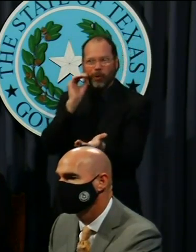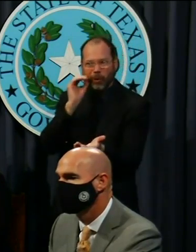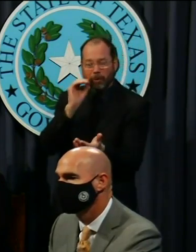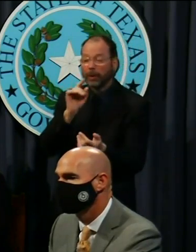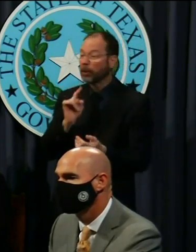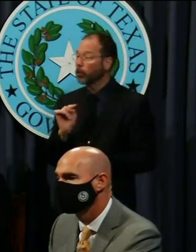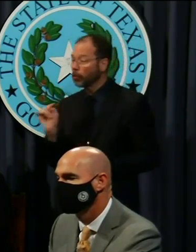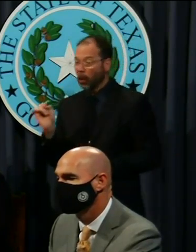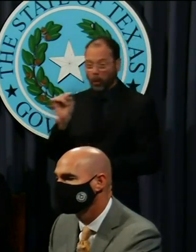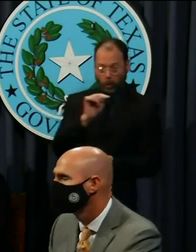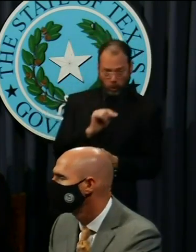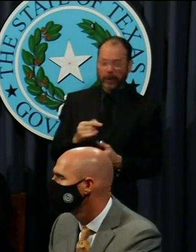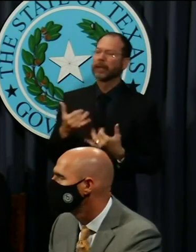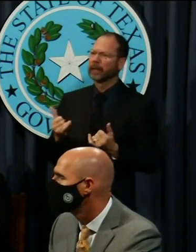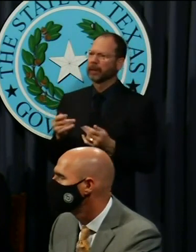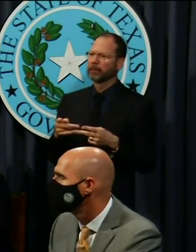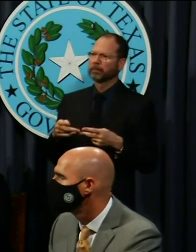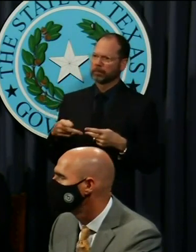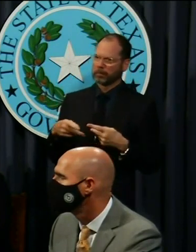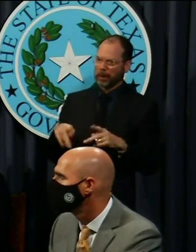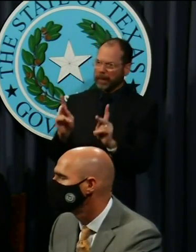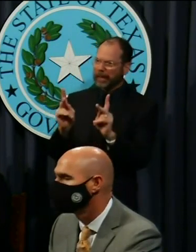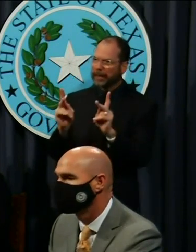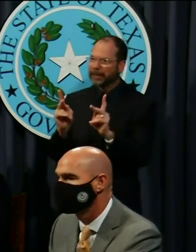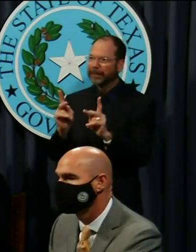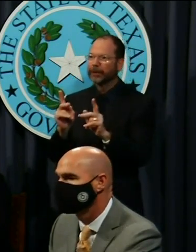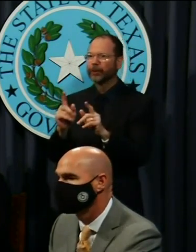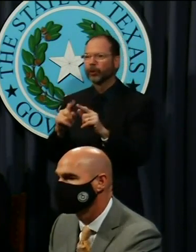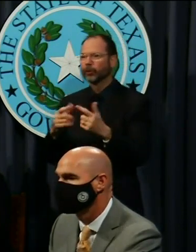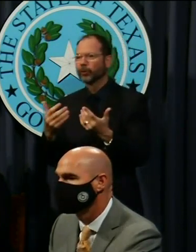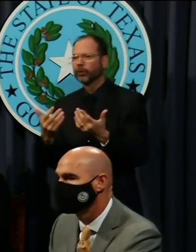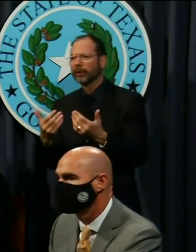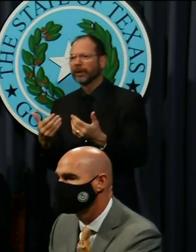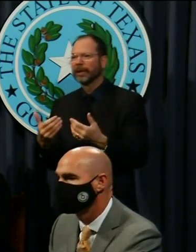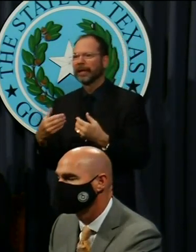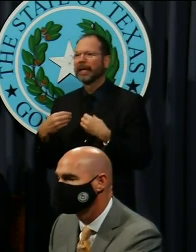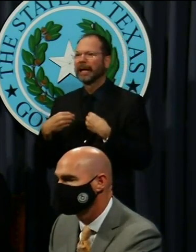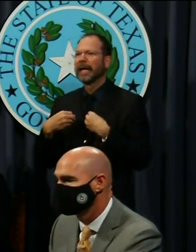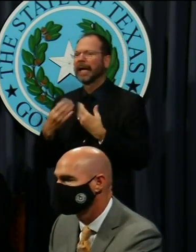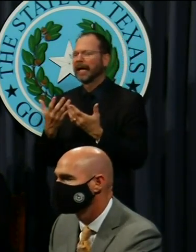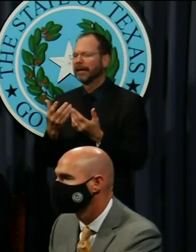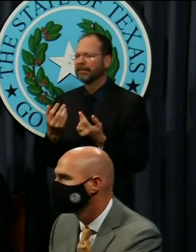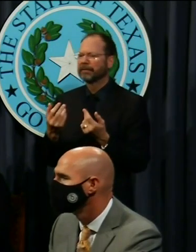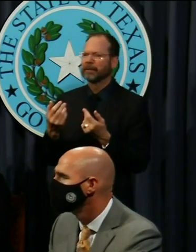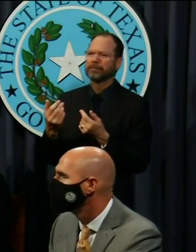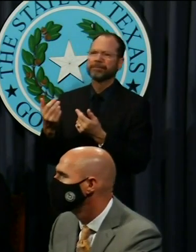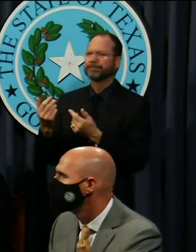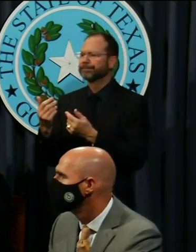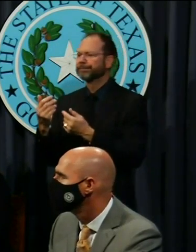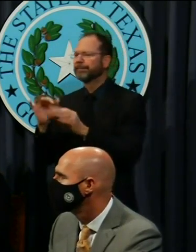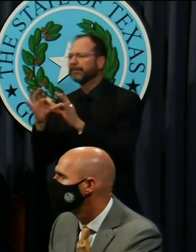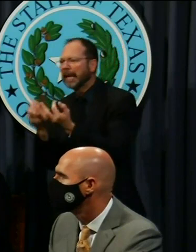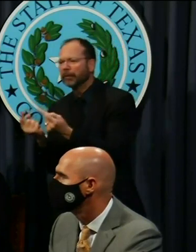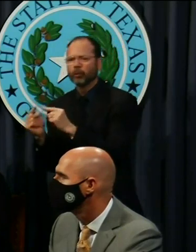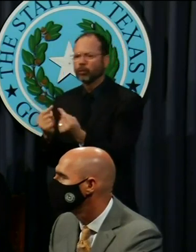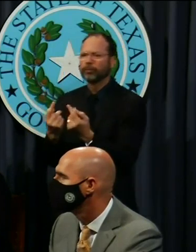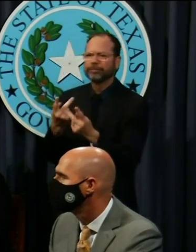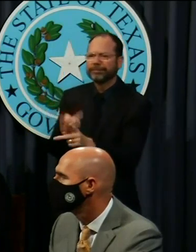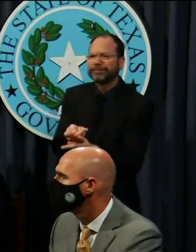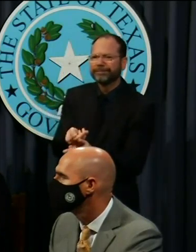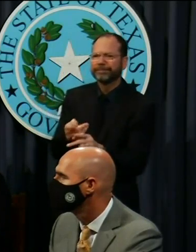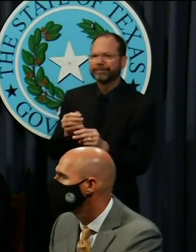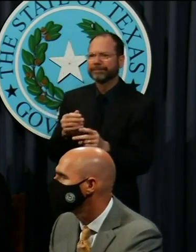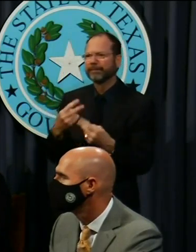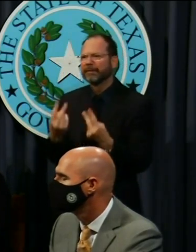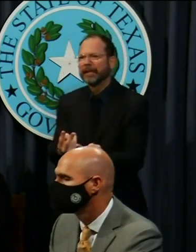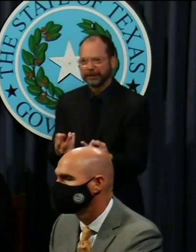facilities are now allowed to offer essential caregiver visits. To give these facilities